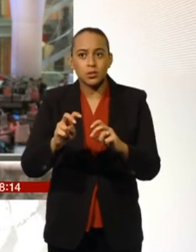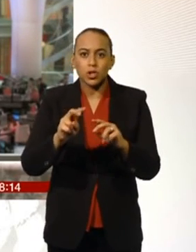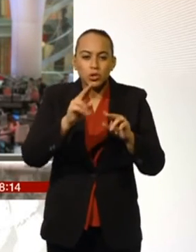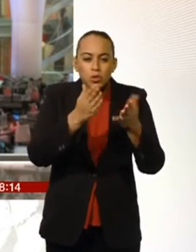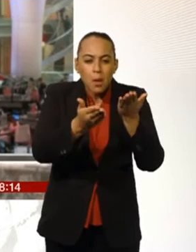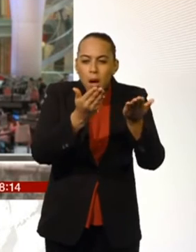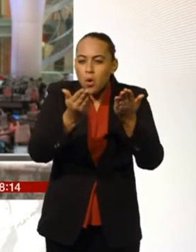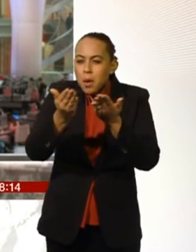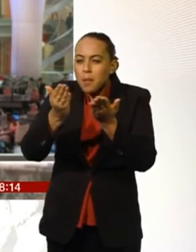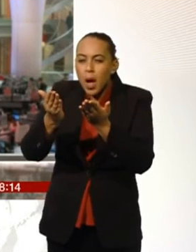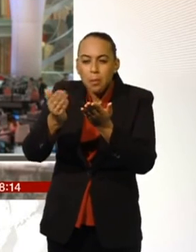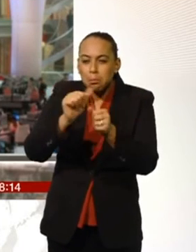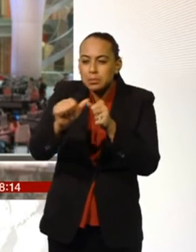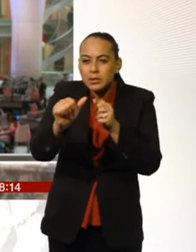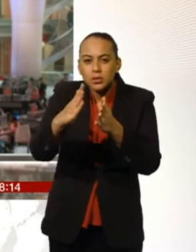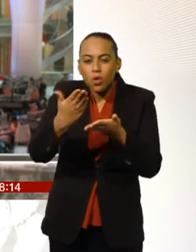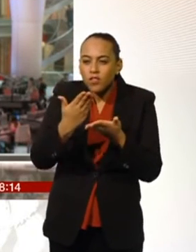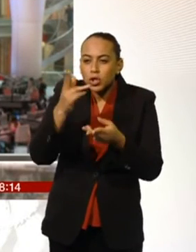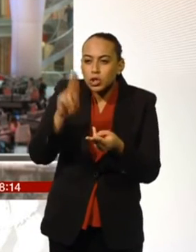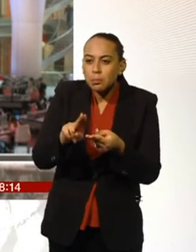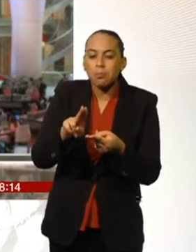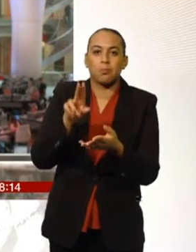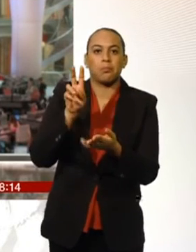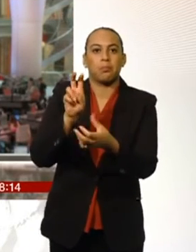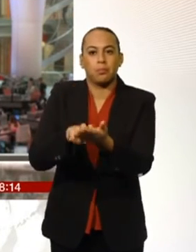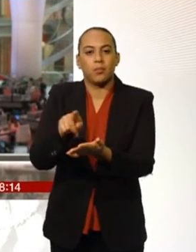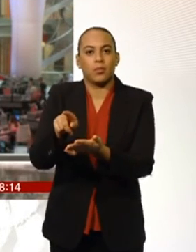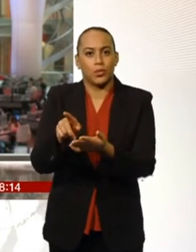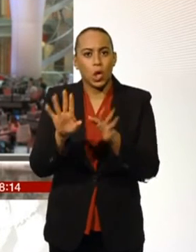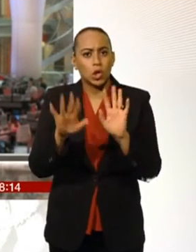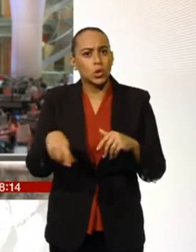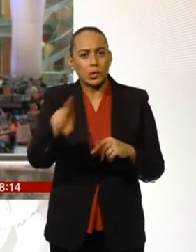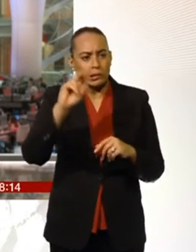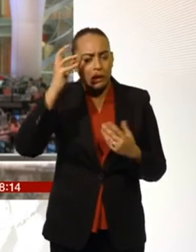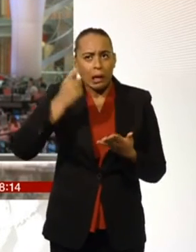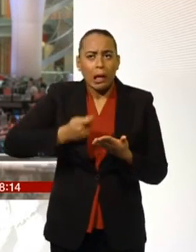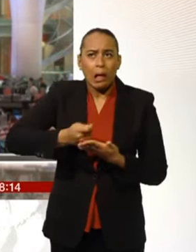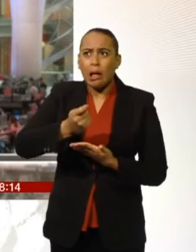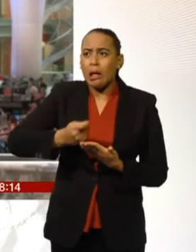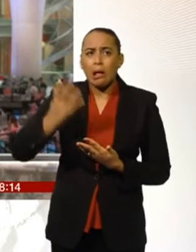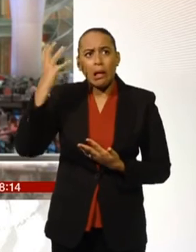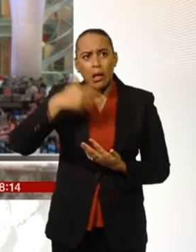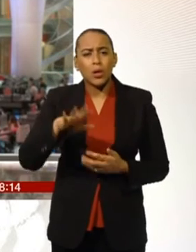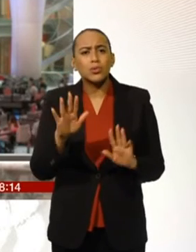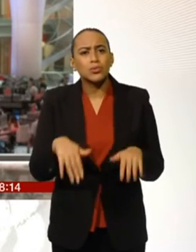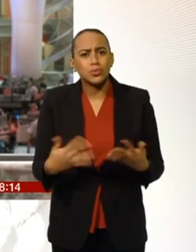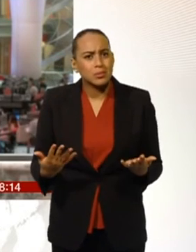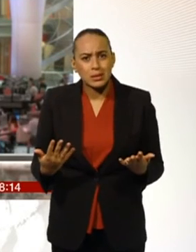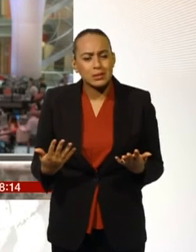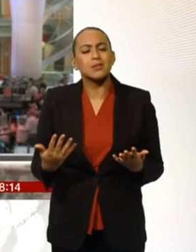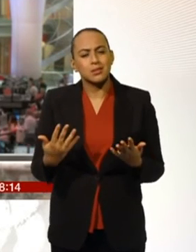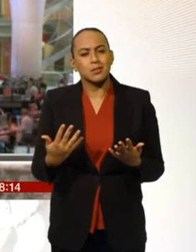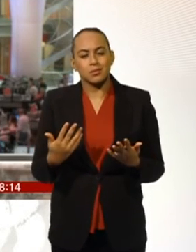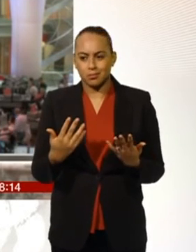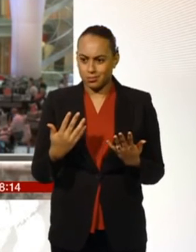circumstances. No one should be worried about how they're going to pay their bill this winter. There are much better deals out there than there were 12 months ago.